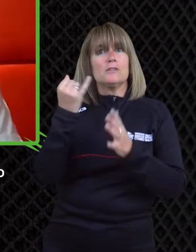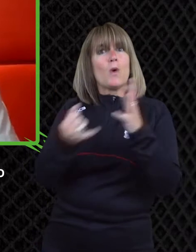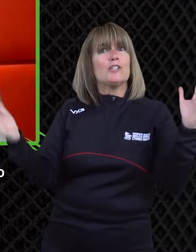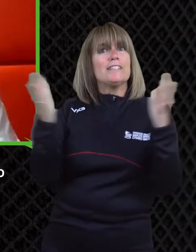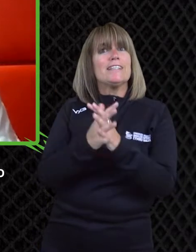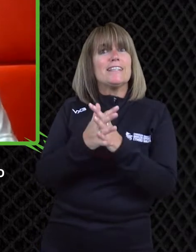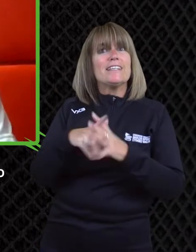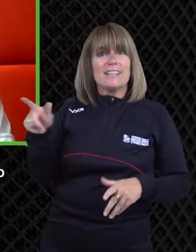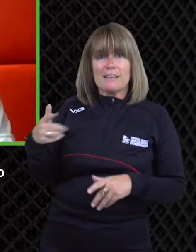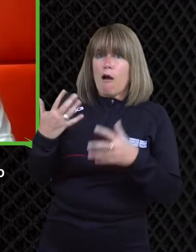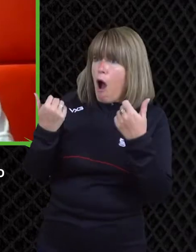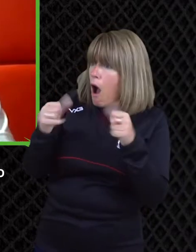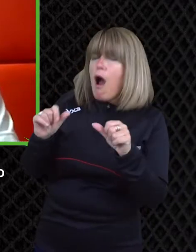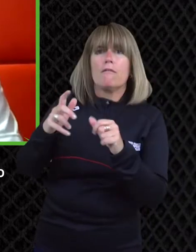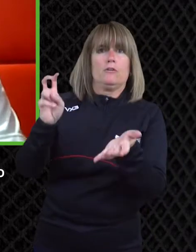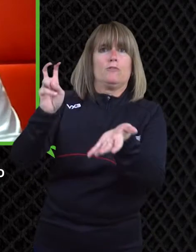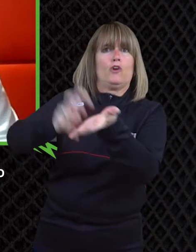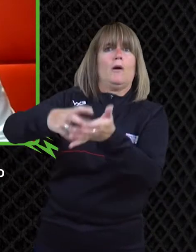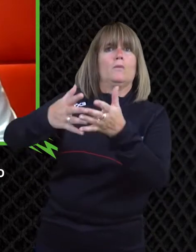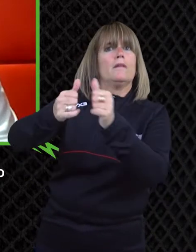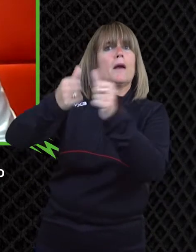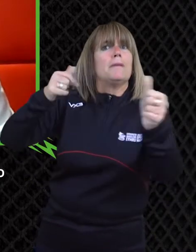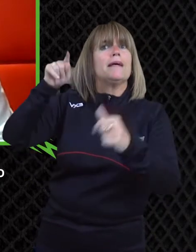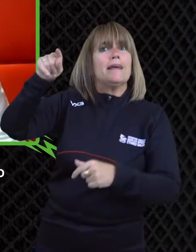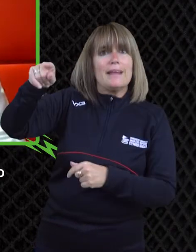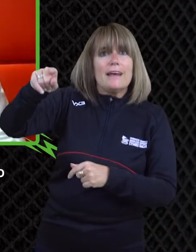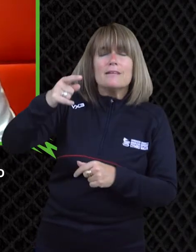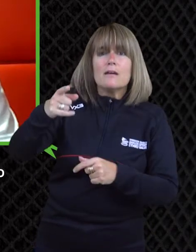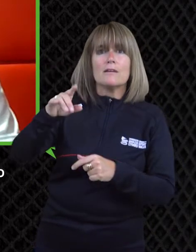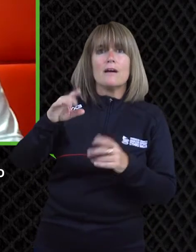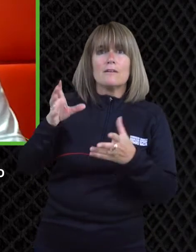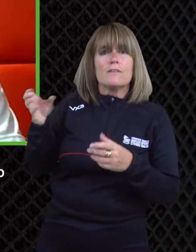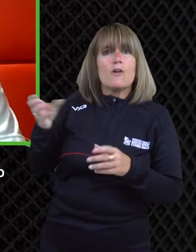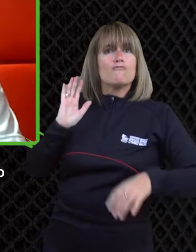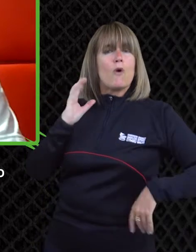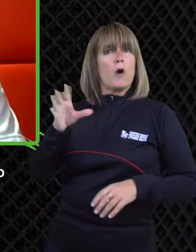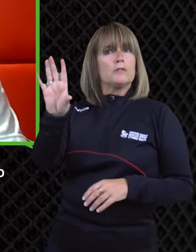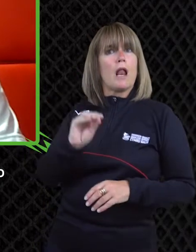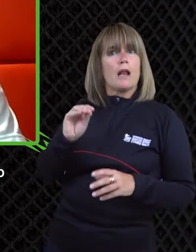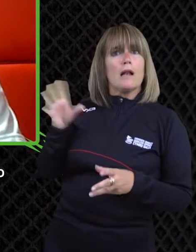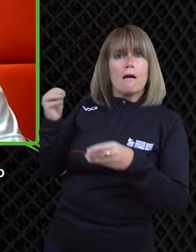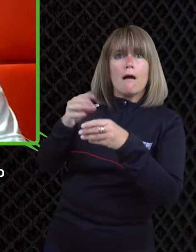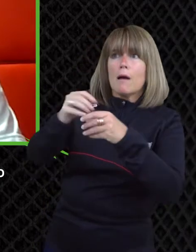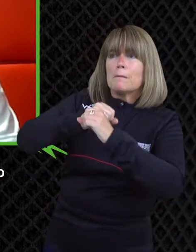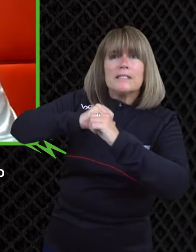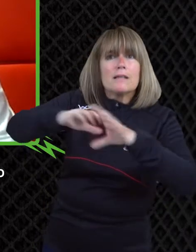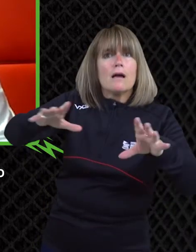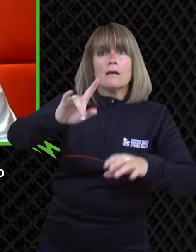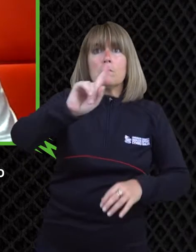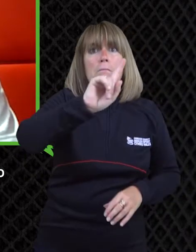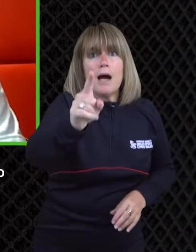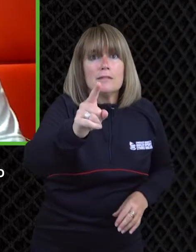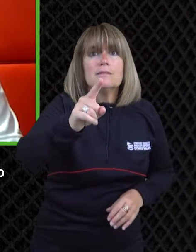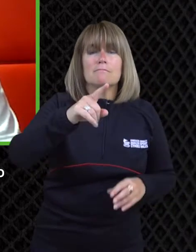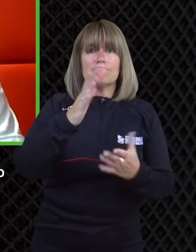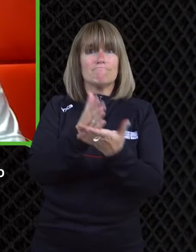down syndrome my colleague in the bbc rebecca um she did a fantastic story about a model in swansea who's just been signed